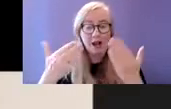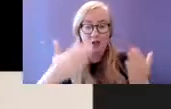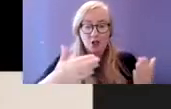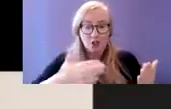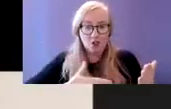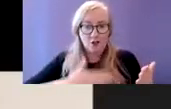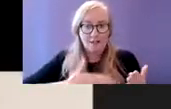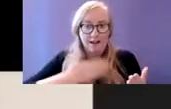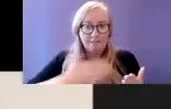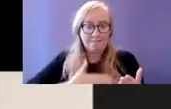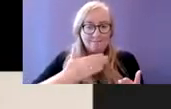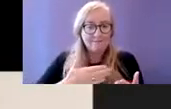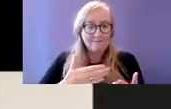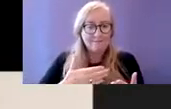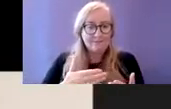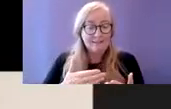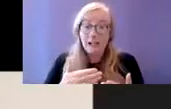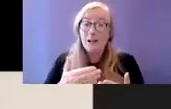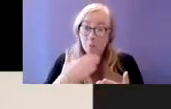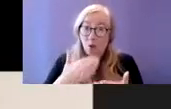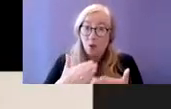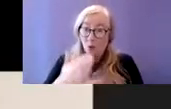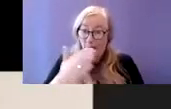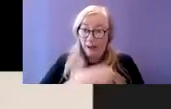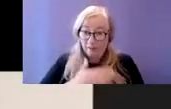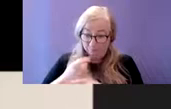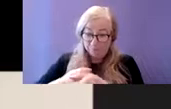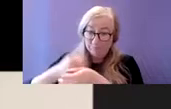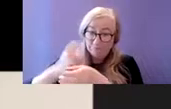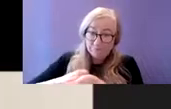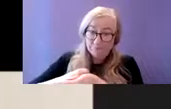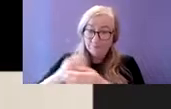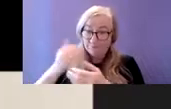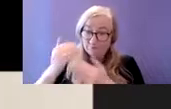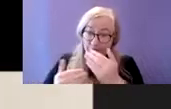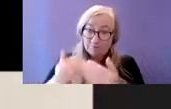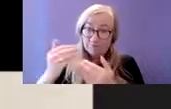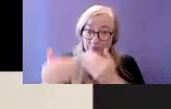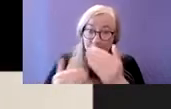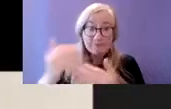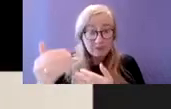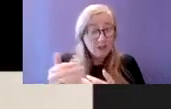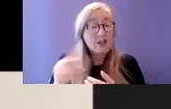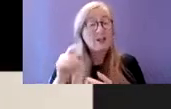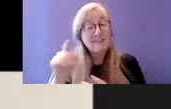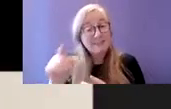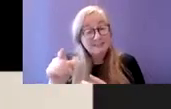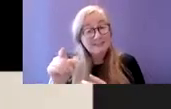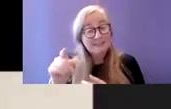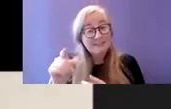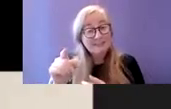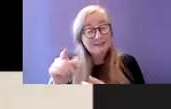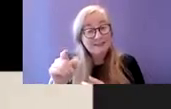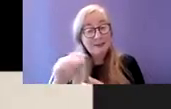and can function well therefore there's a high rate of autism